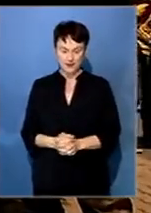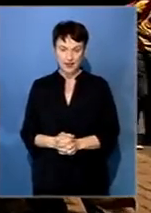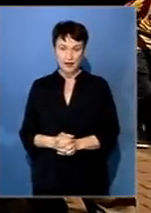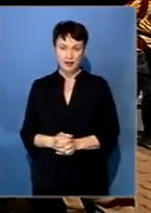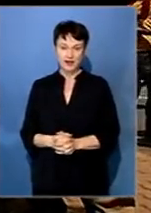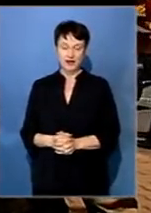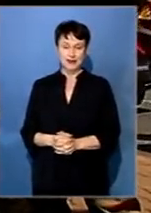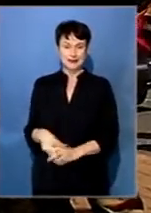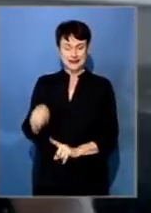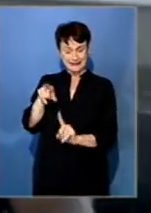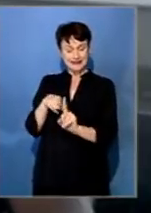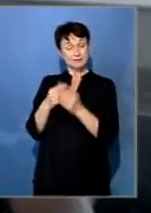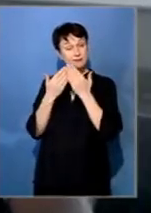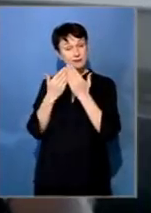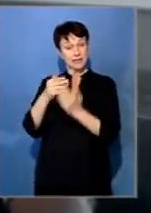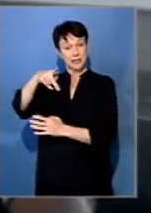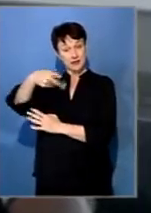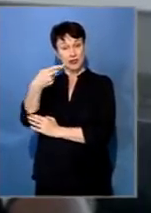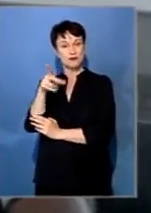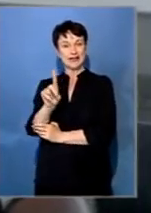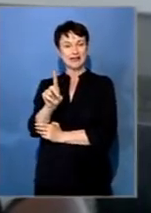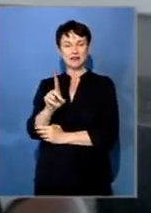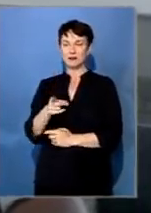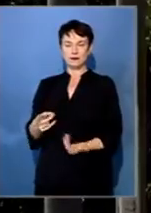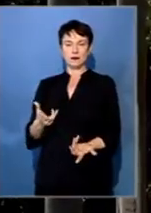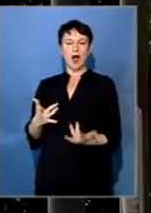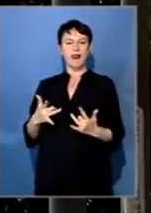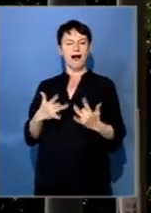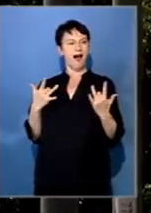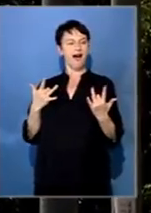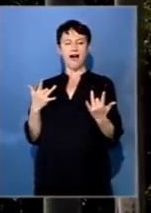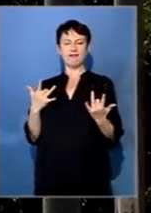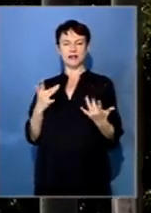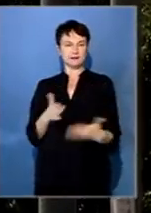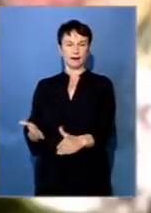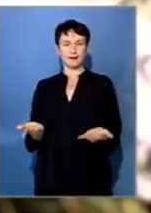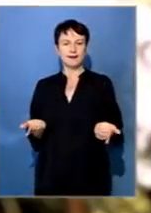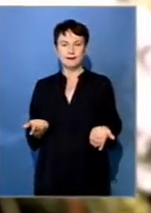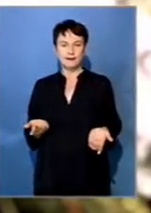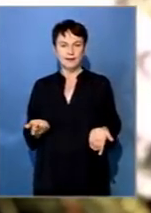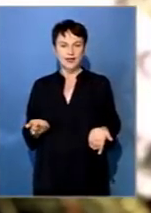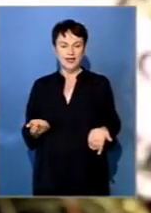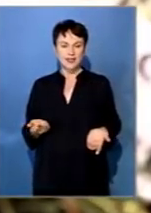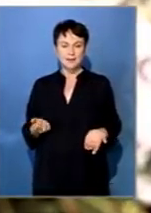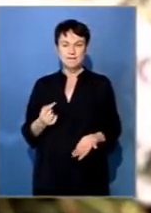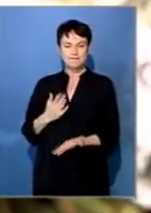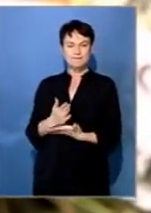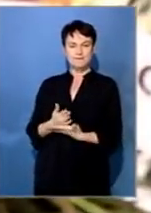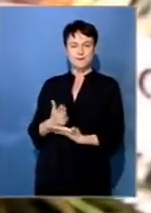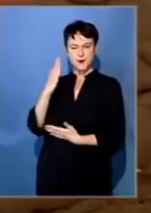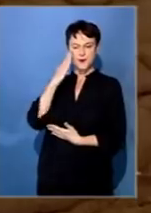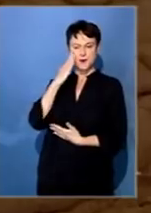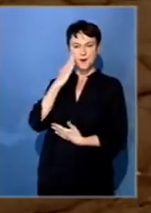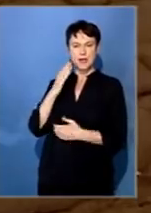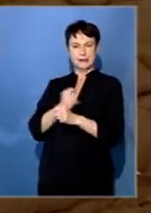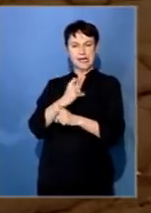The PhD student's life cut shot. The intention was to knock him down and most likely to kill him,